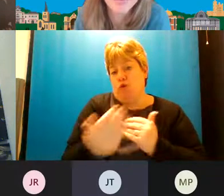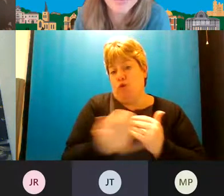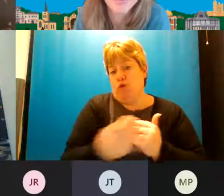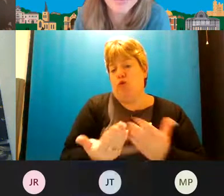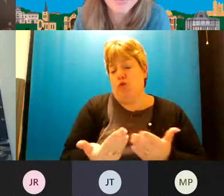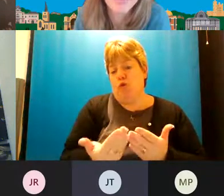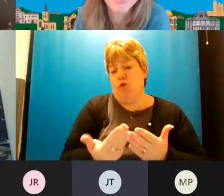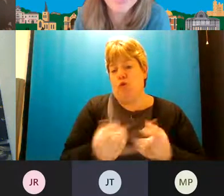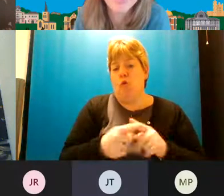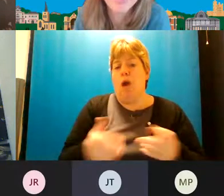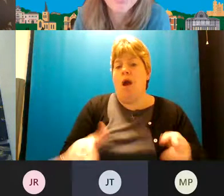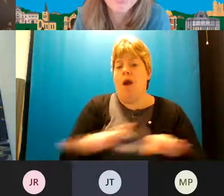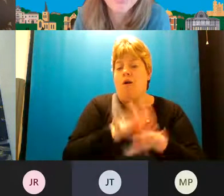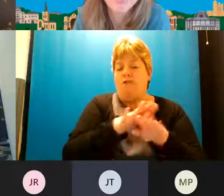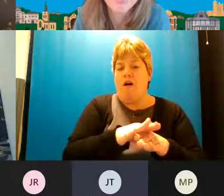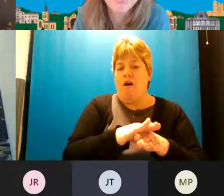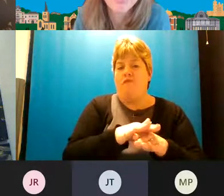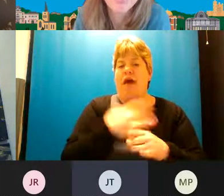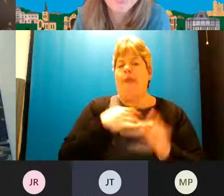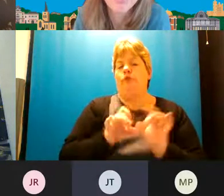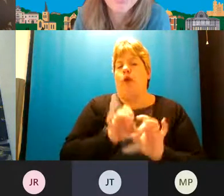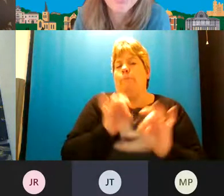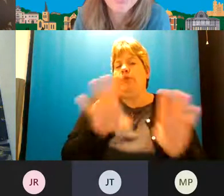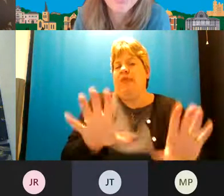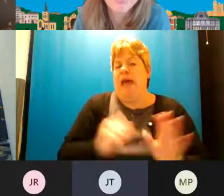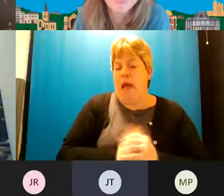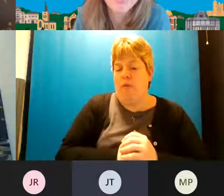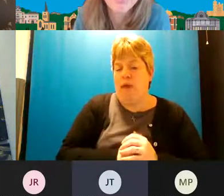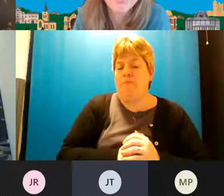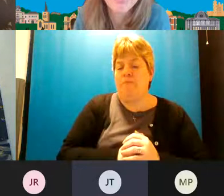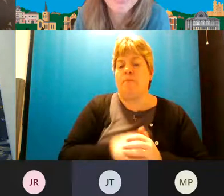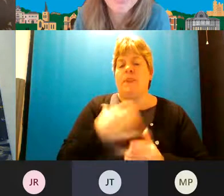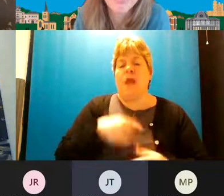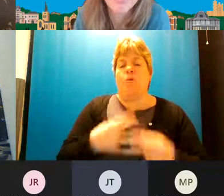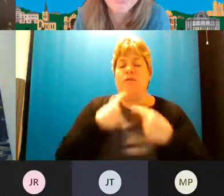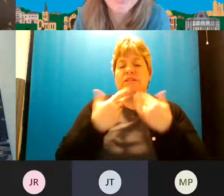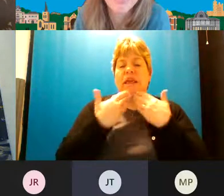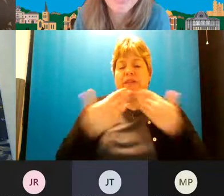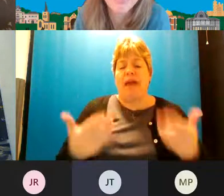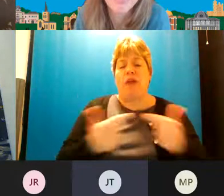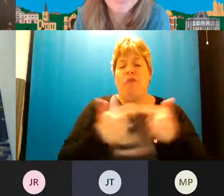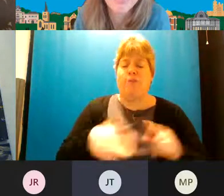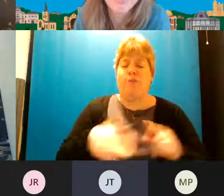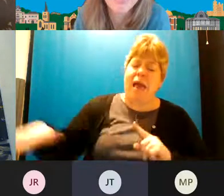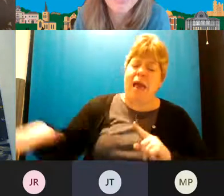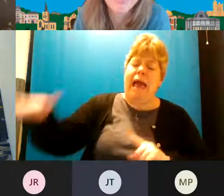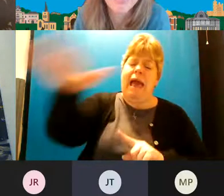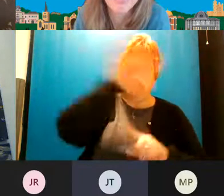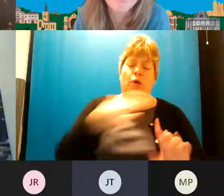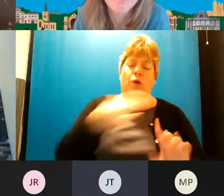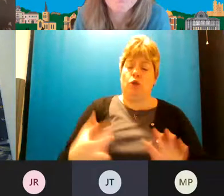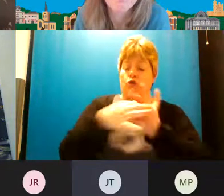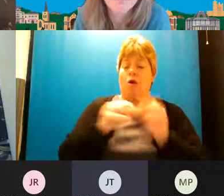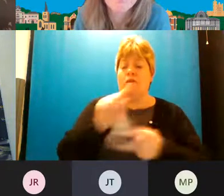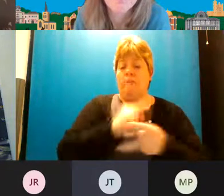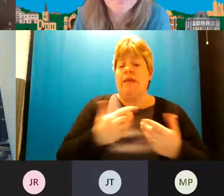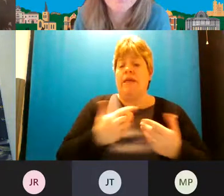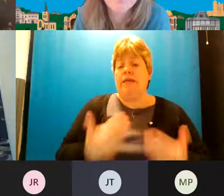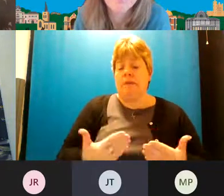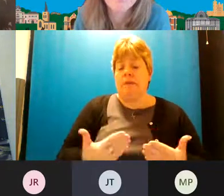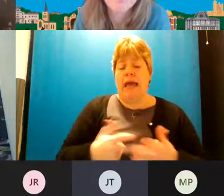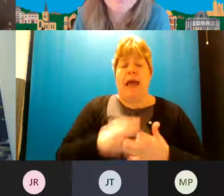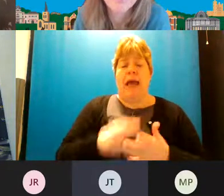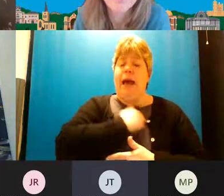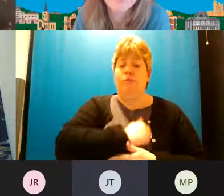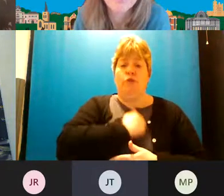future to cover off things but i'm just putting that out there and i just want to say thank you very much to everybody who's joined today i'm so